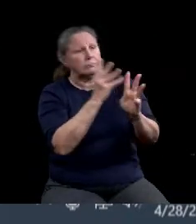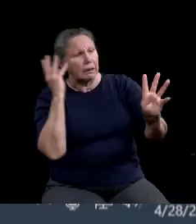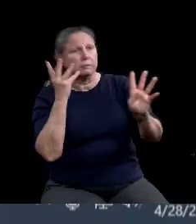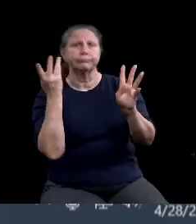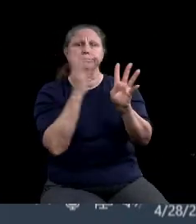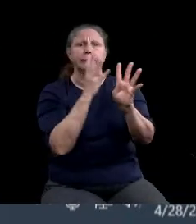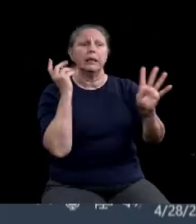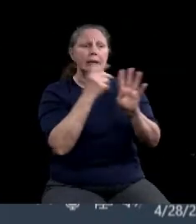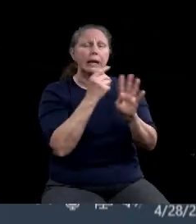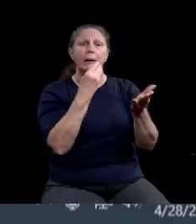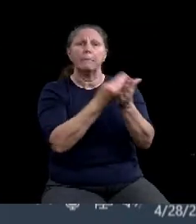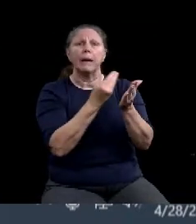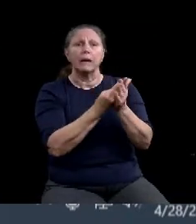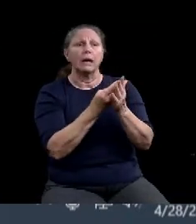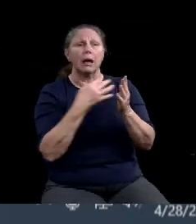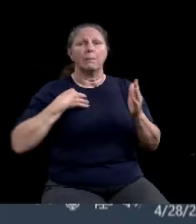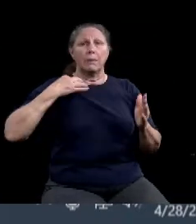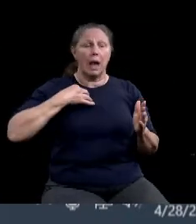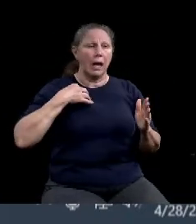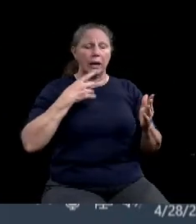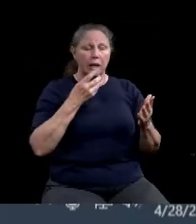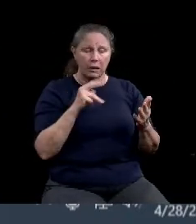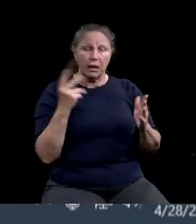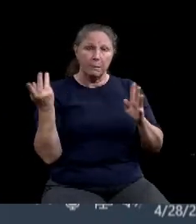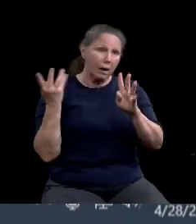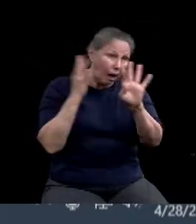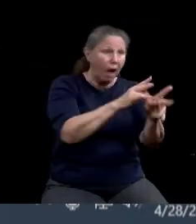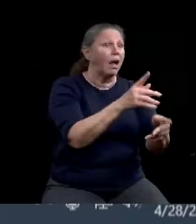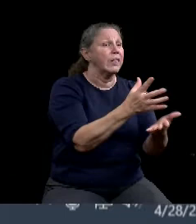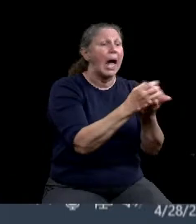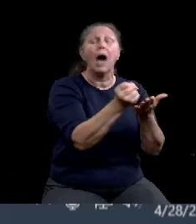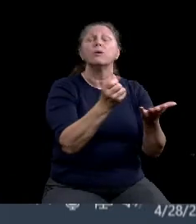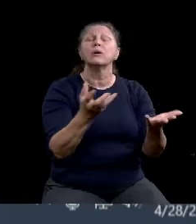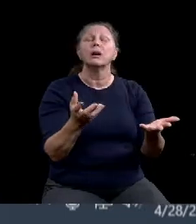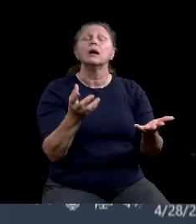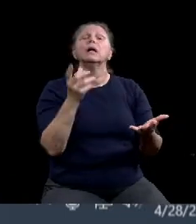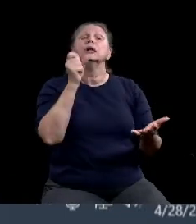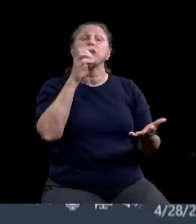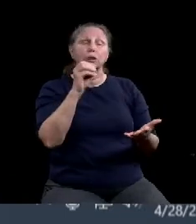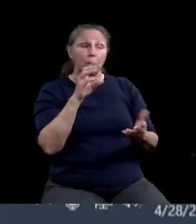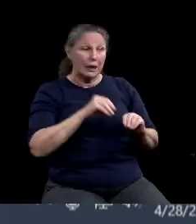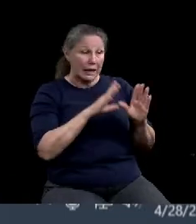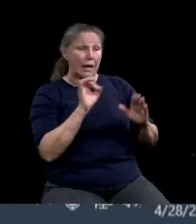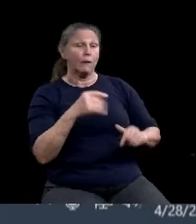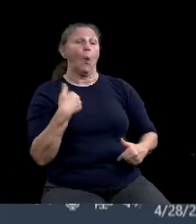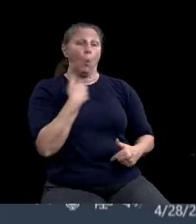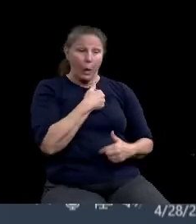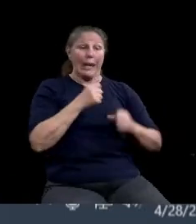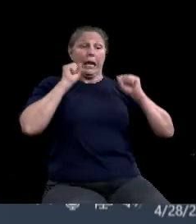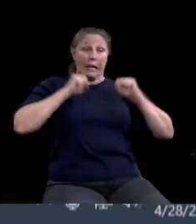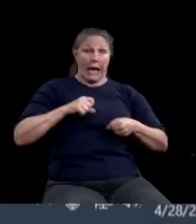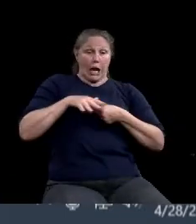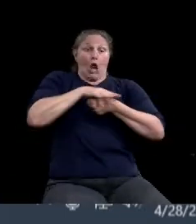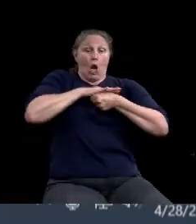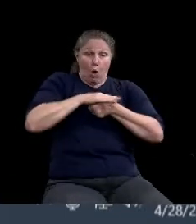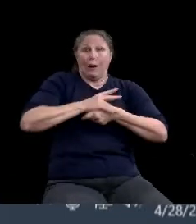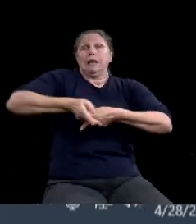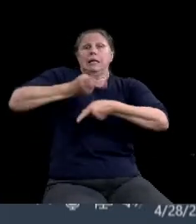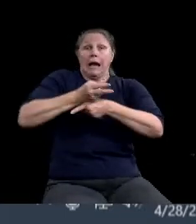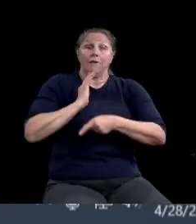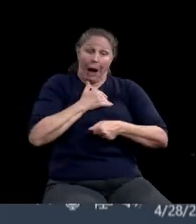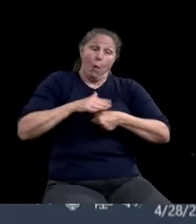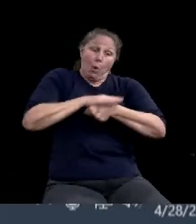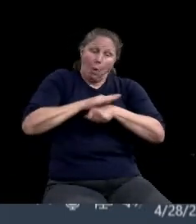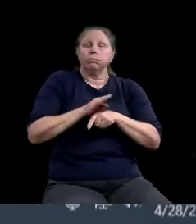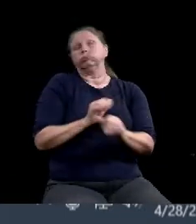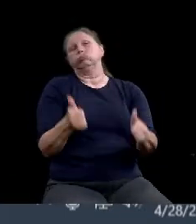So it became clear to us that if we could do something locally, that would be great. And there were a couple of models out there in Texas that were, didn't